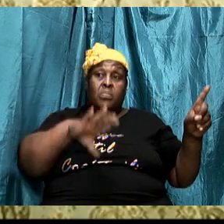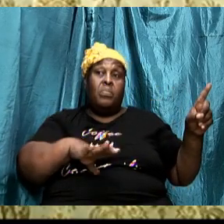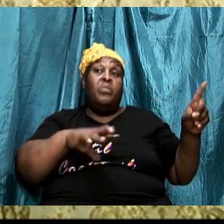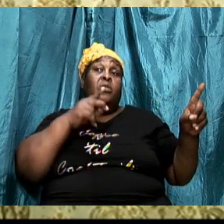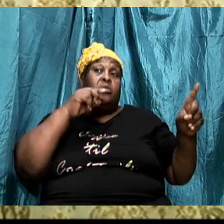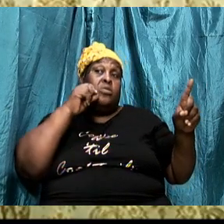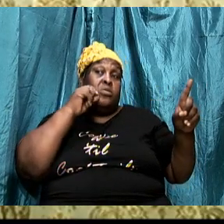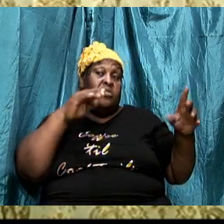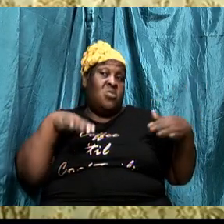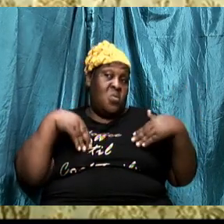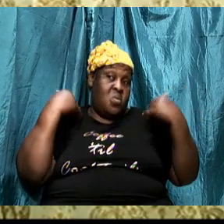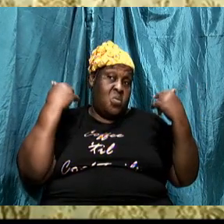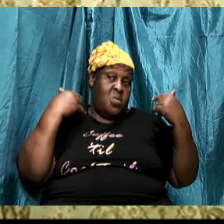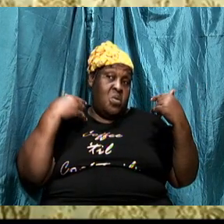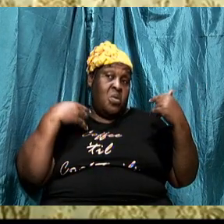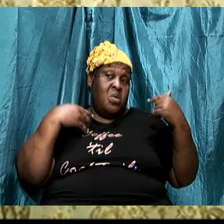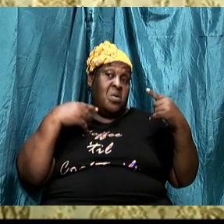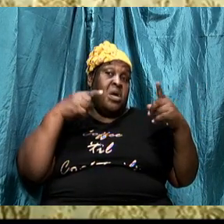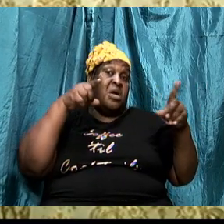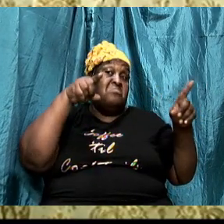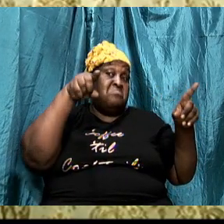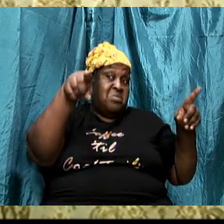war from his youth.